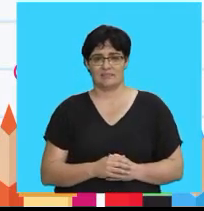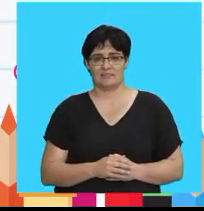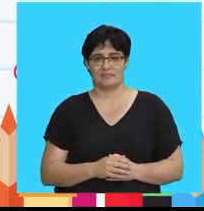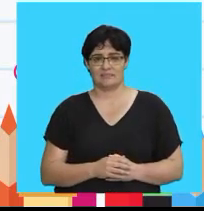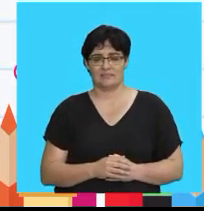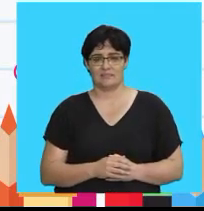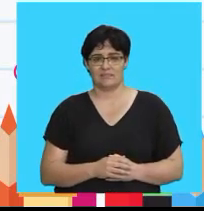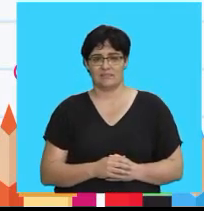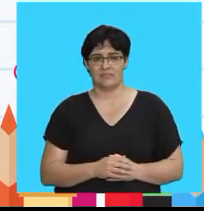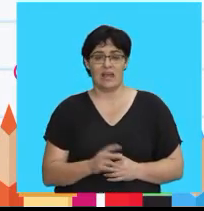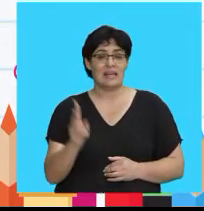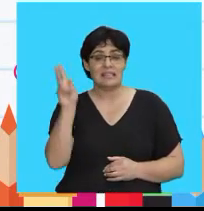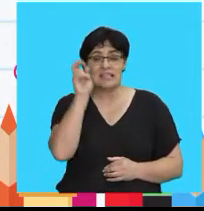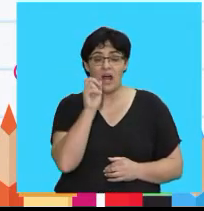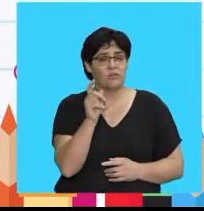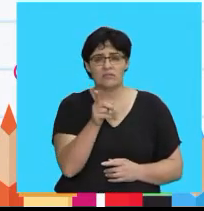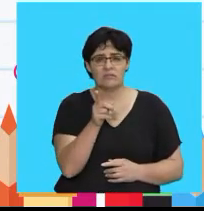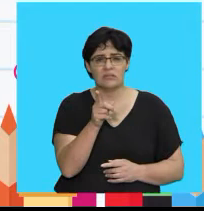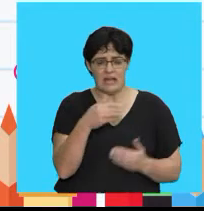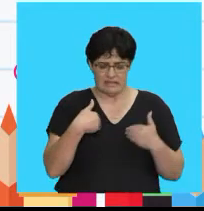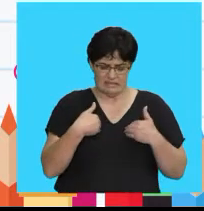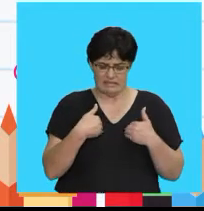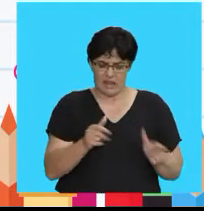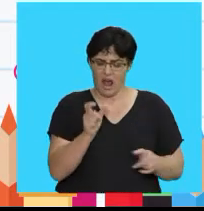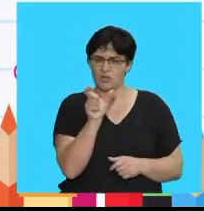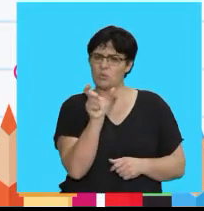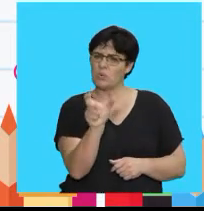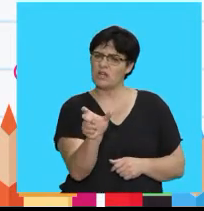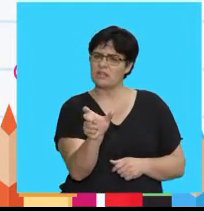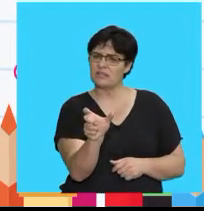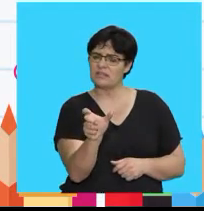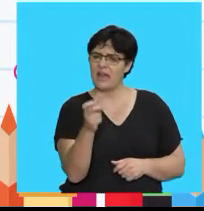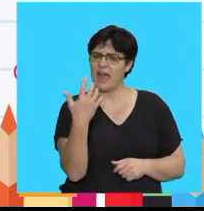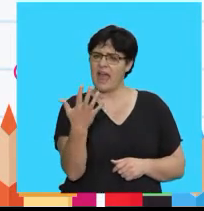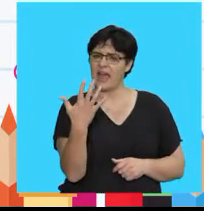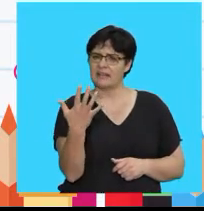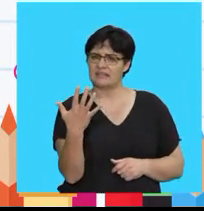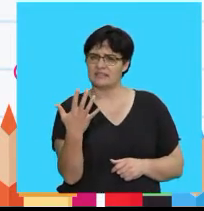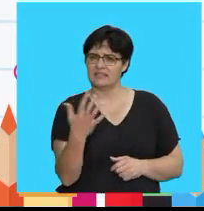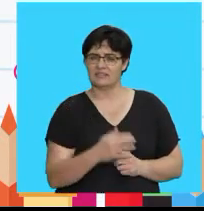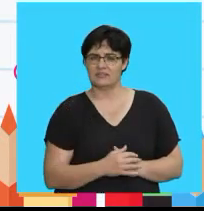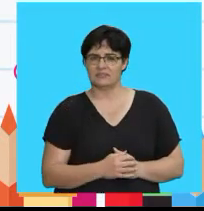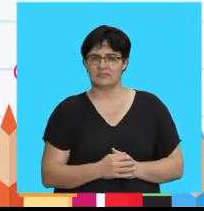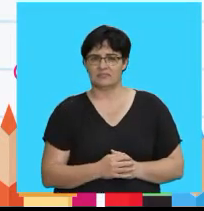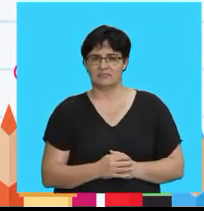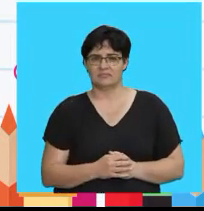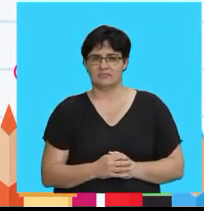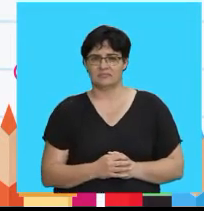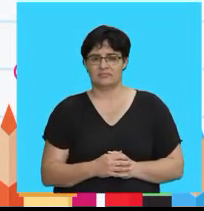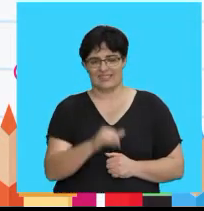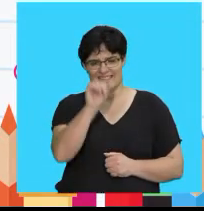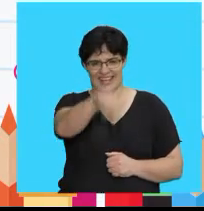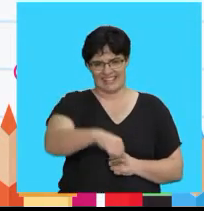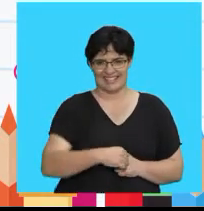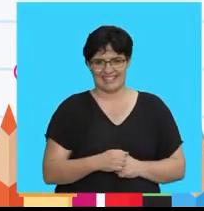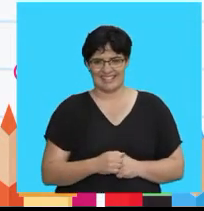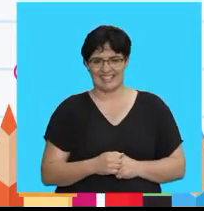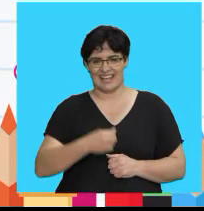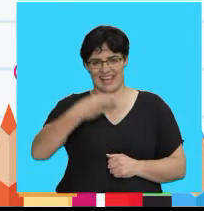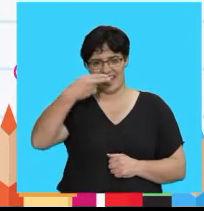What sound do you hear At the beginning of hand? Ha Yes